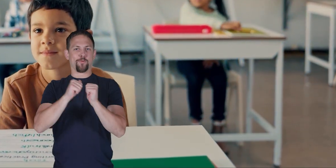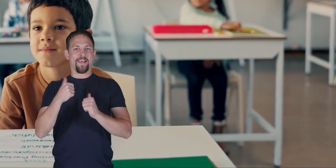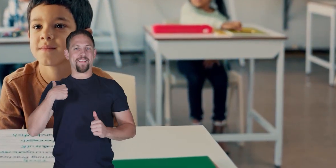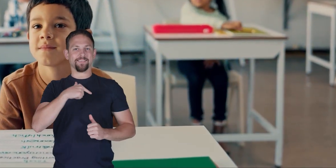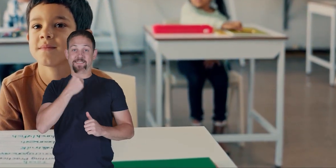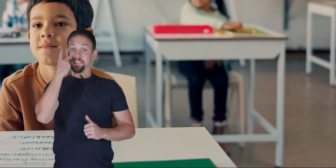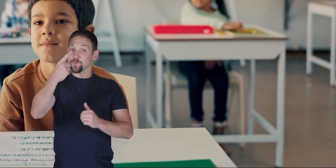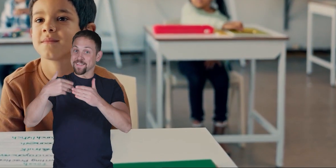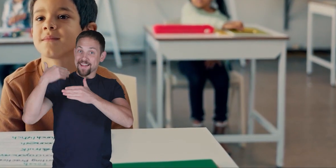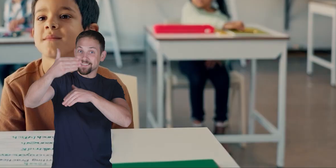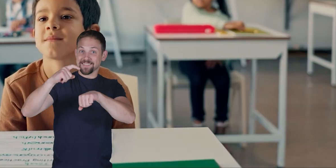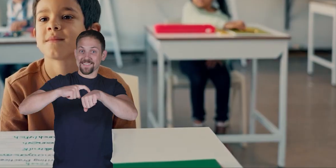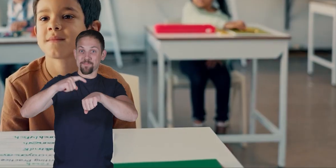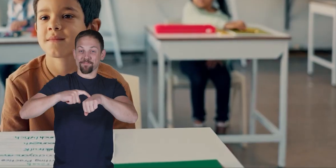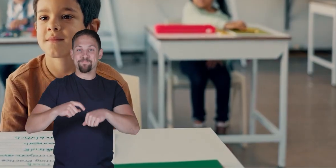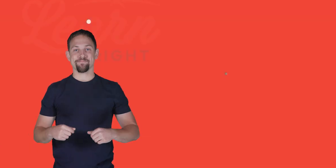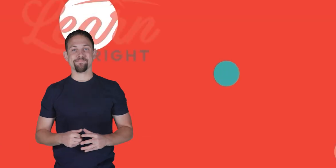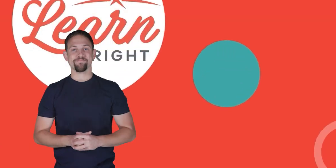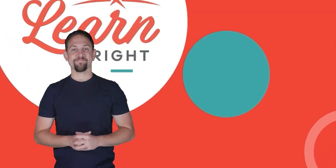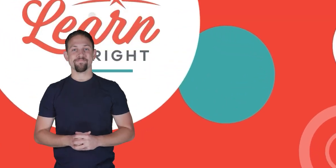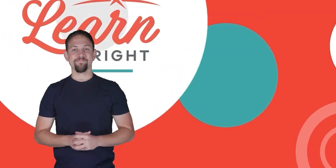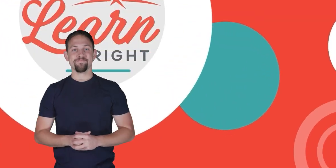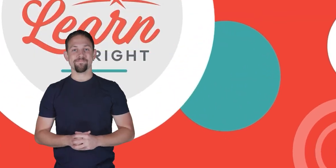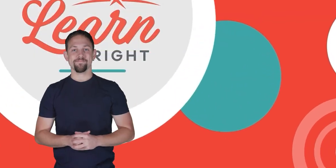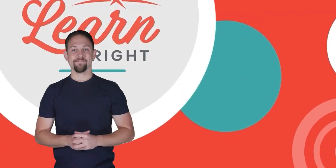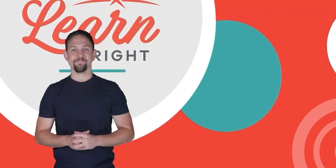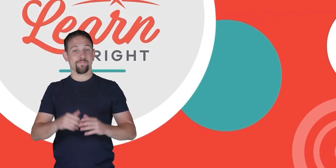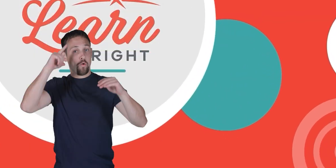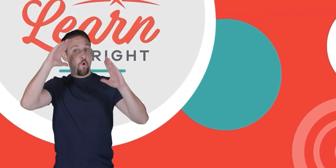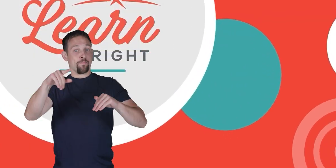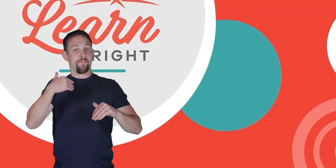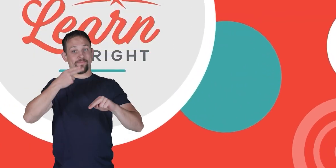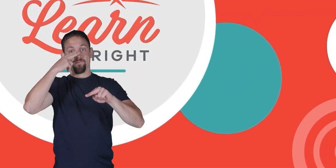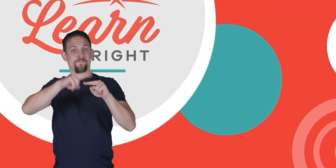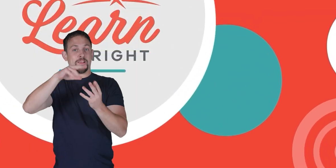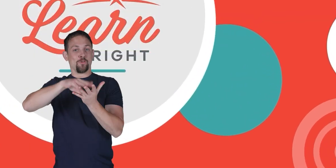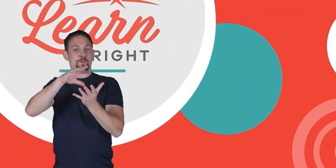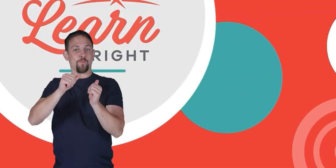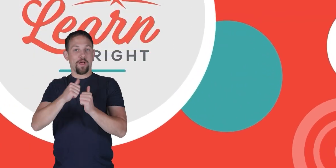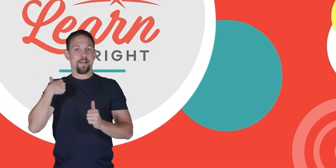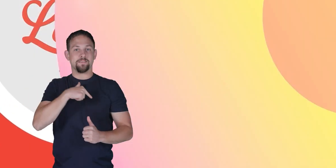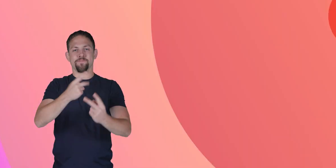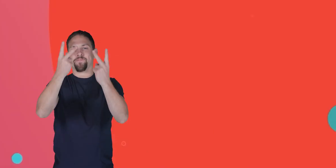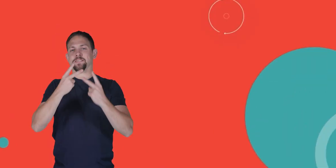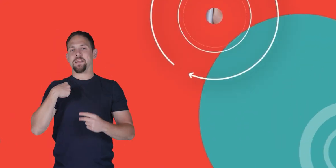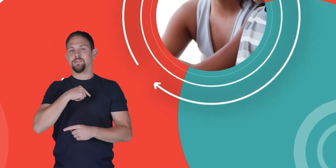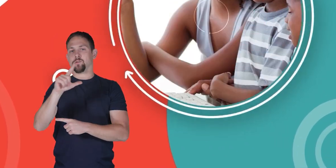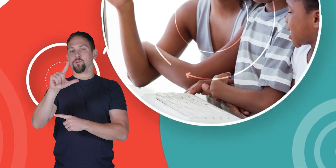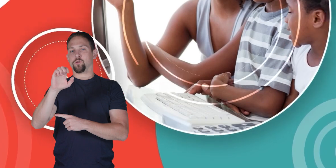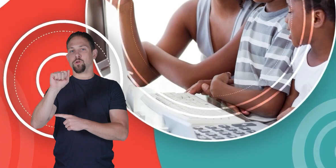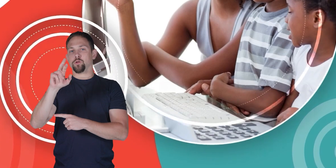see you next time hope you had fun learning with us visit us at